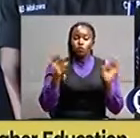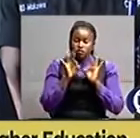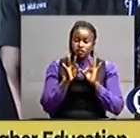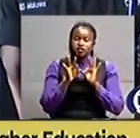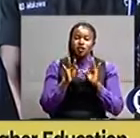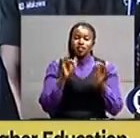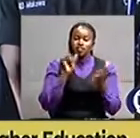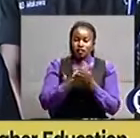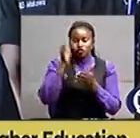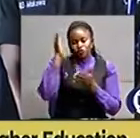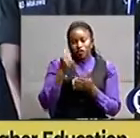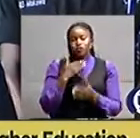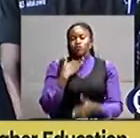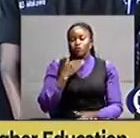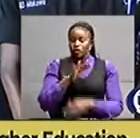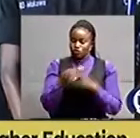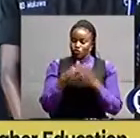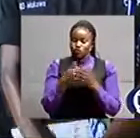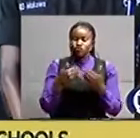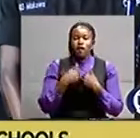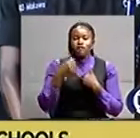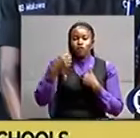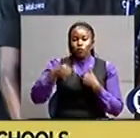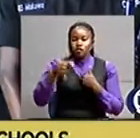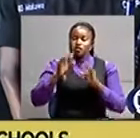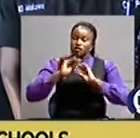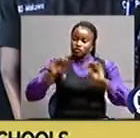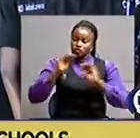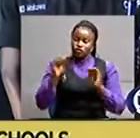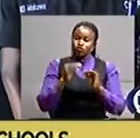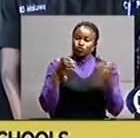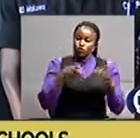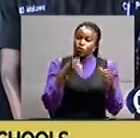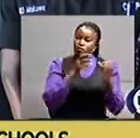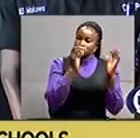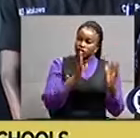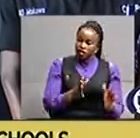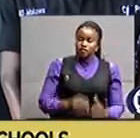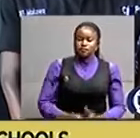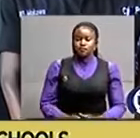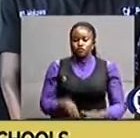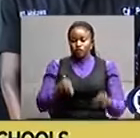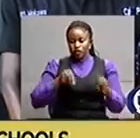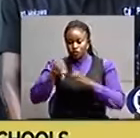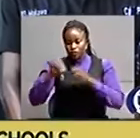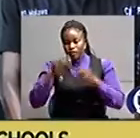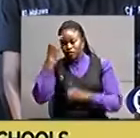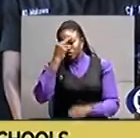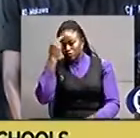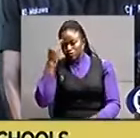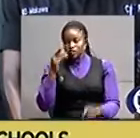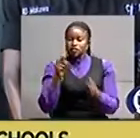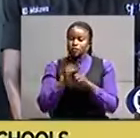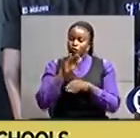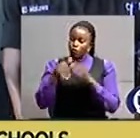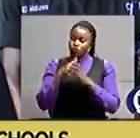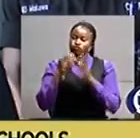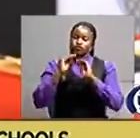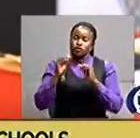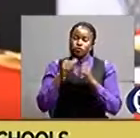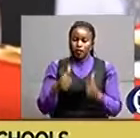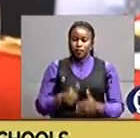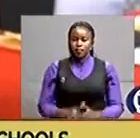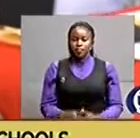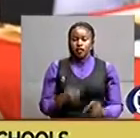why we want all of them to have quality education. The teachers to manage such students have been trained. A number of learning